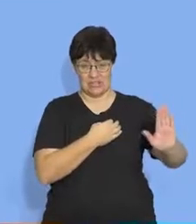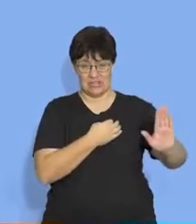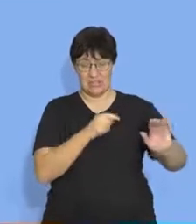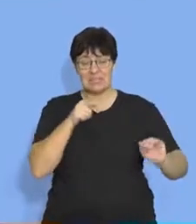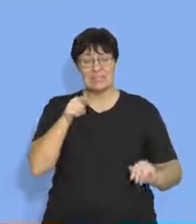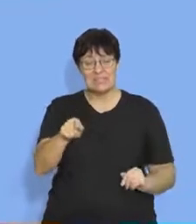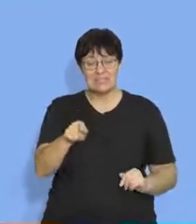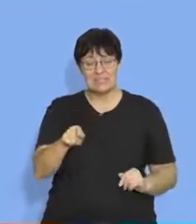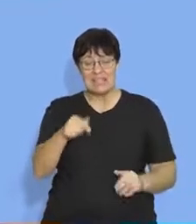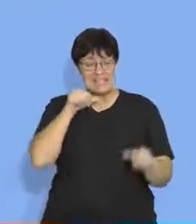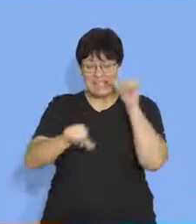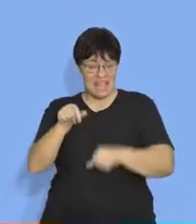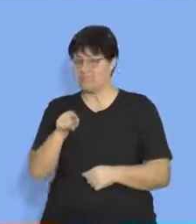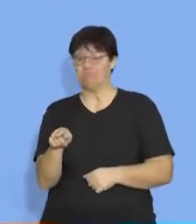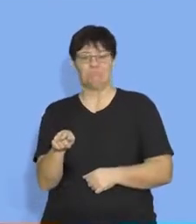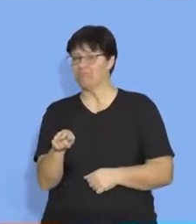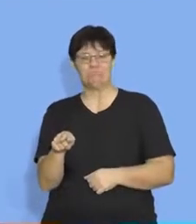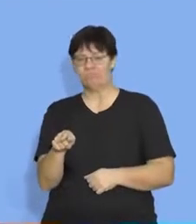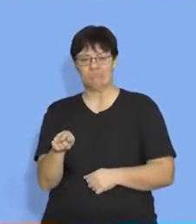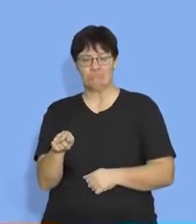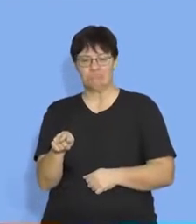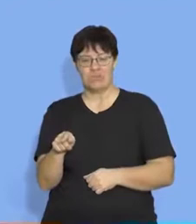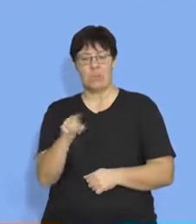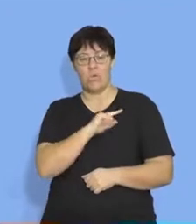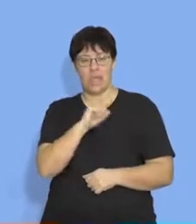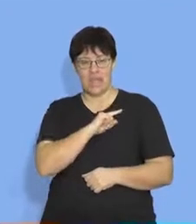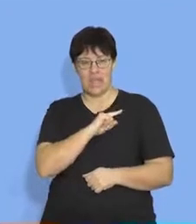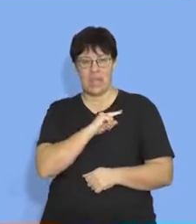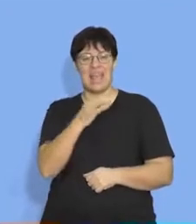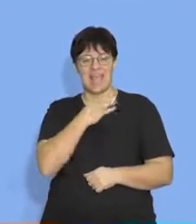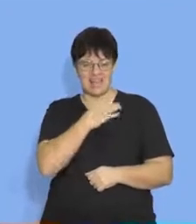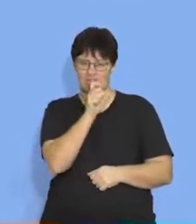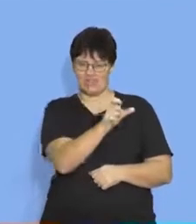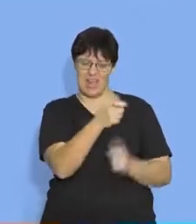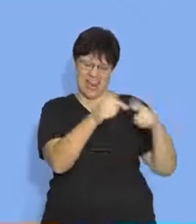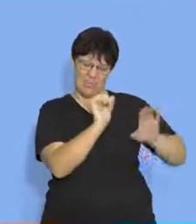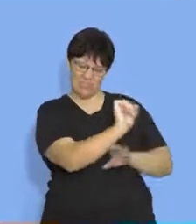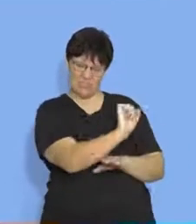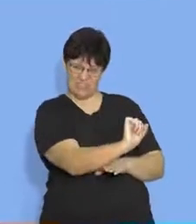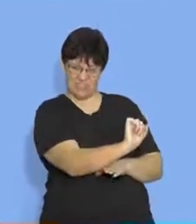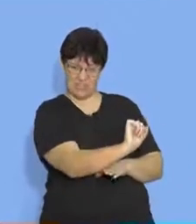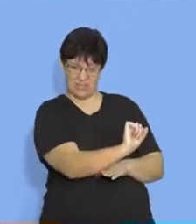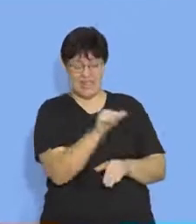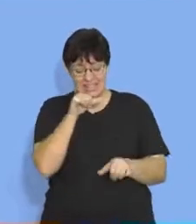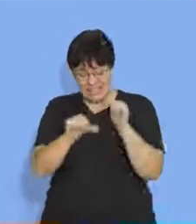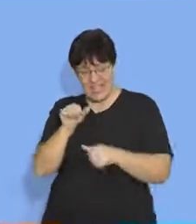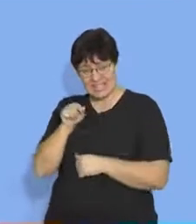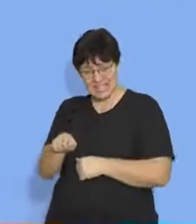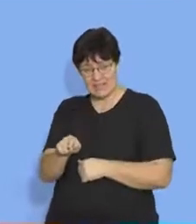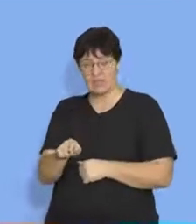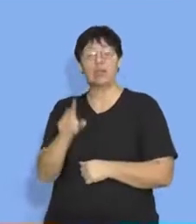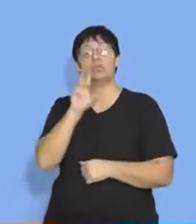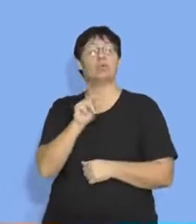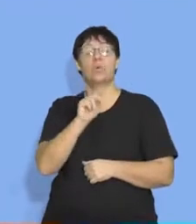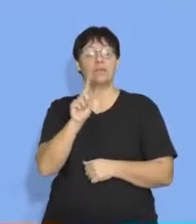decelerating in science. Okay. Because it's an English word. It's a language thing. In science, we only